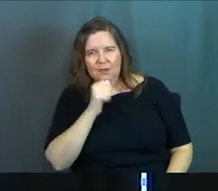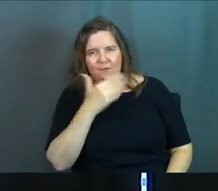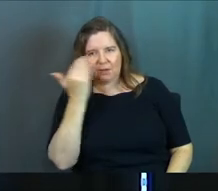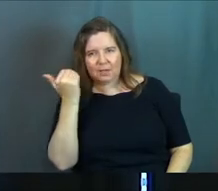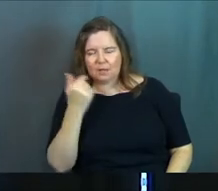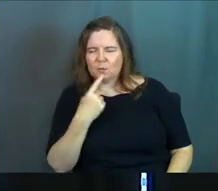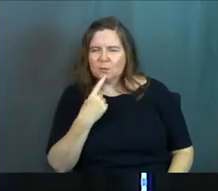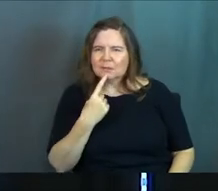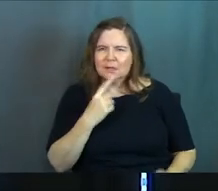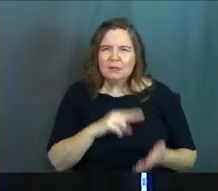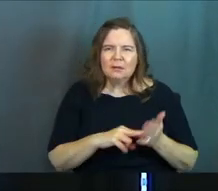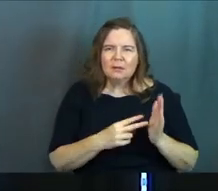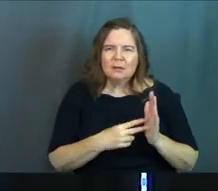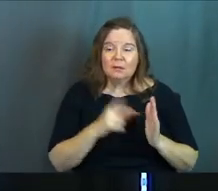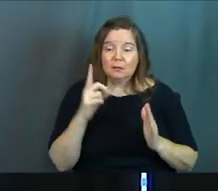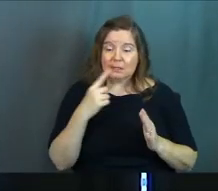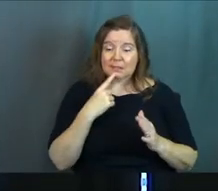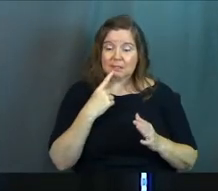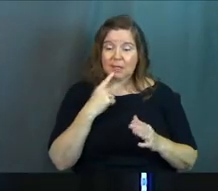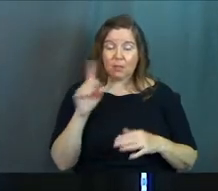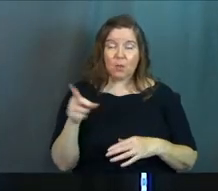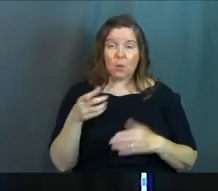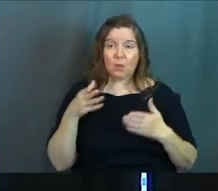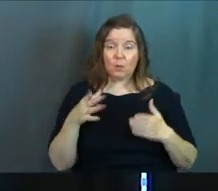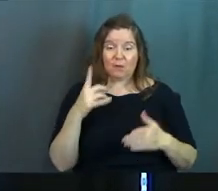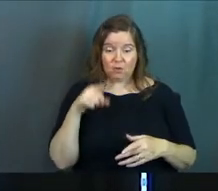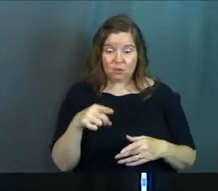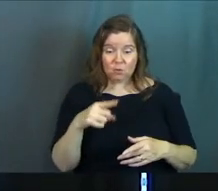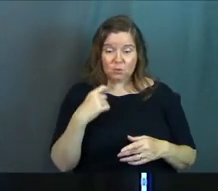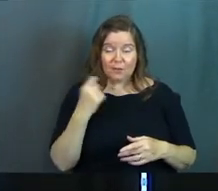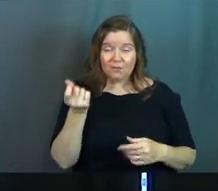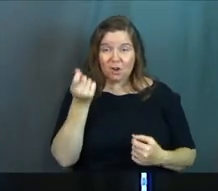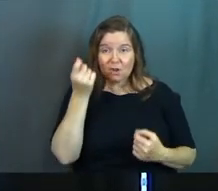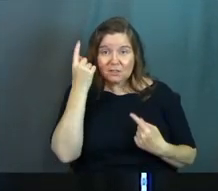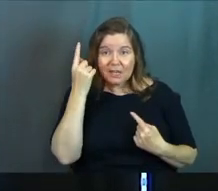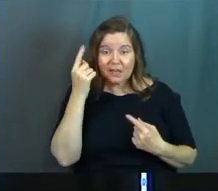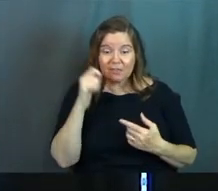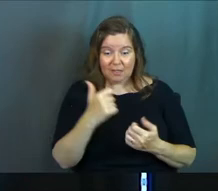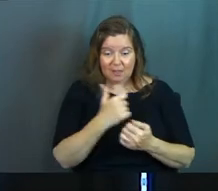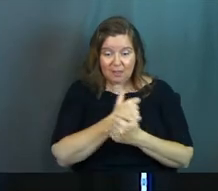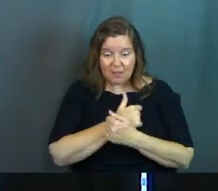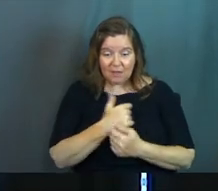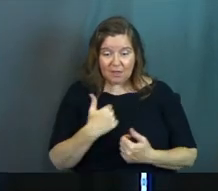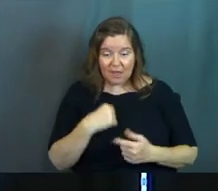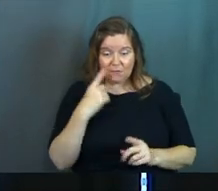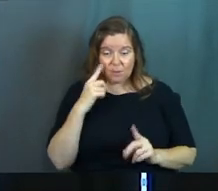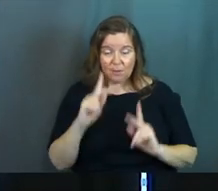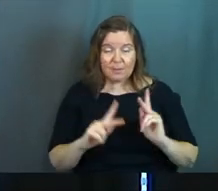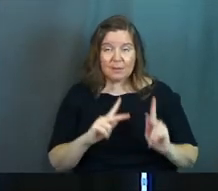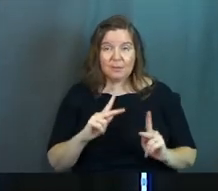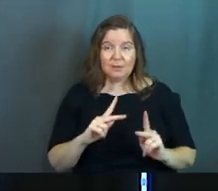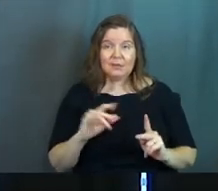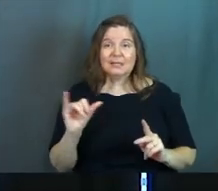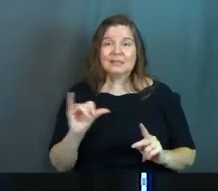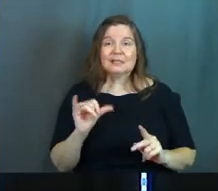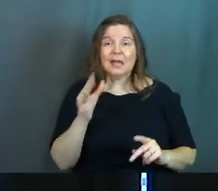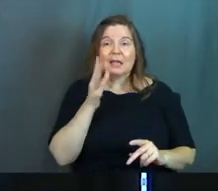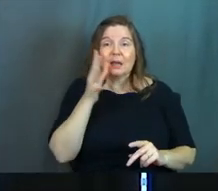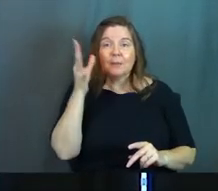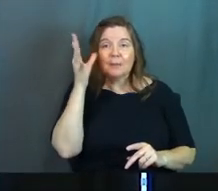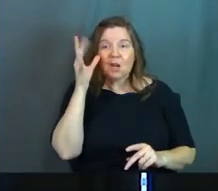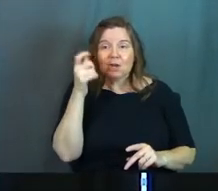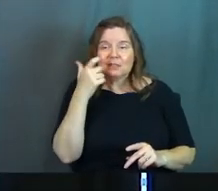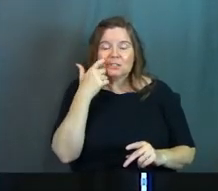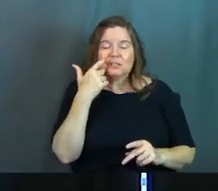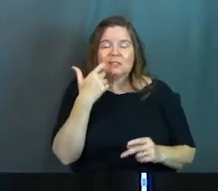And what's he saying there? He's saying the only way for you to even understand the love that I have for people is like a parent